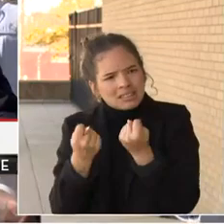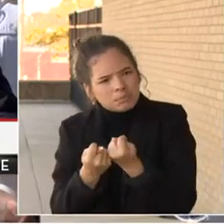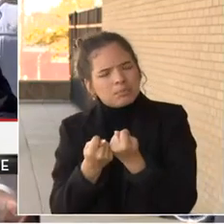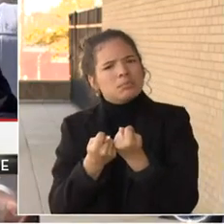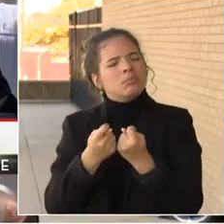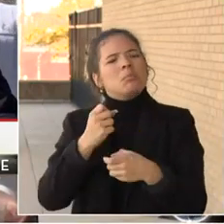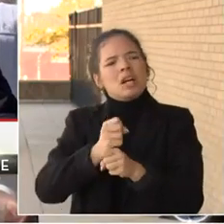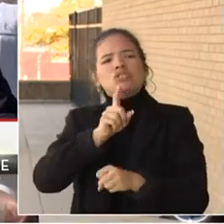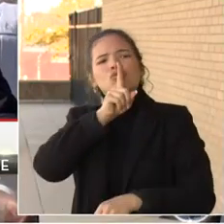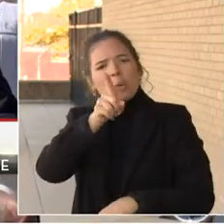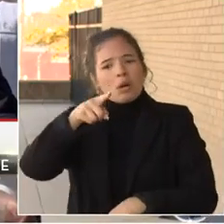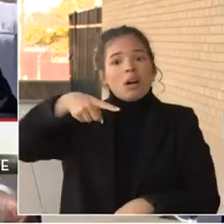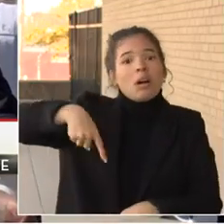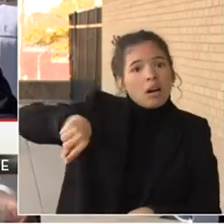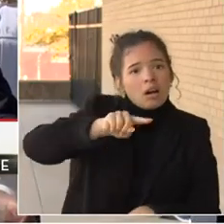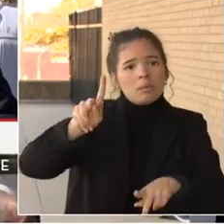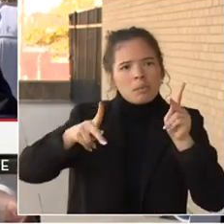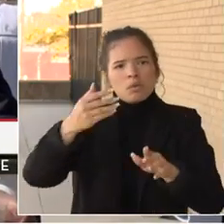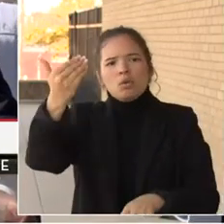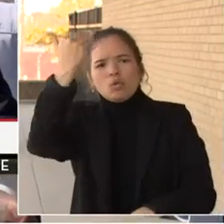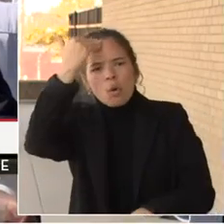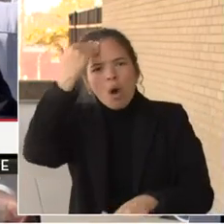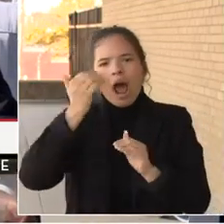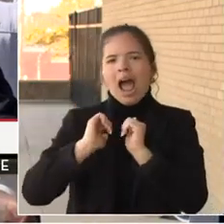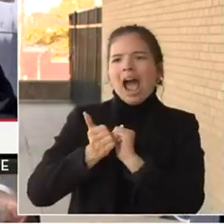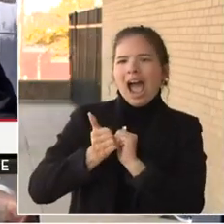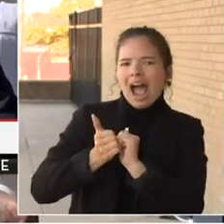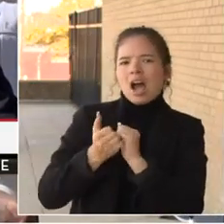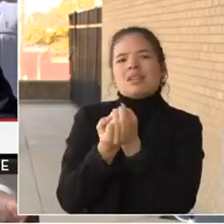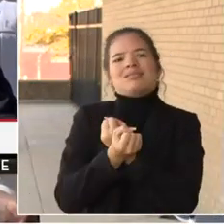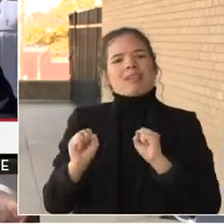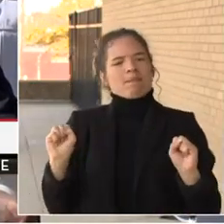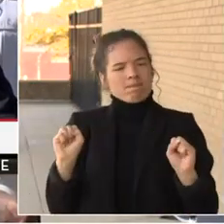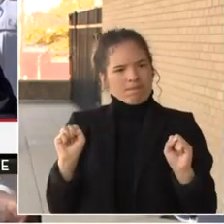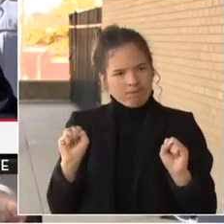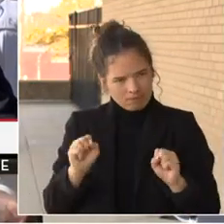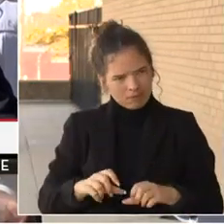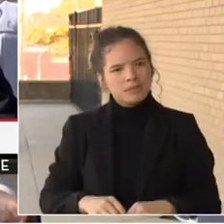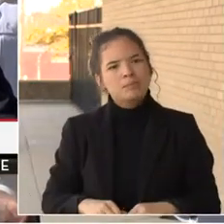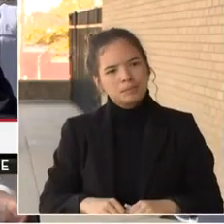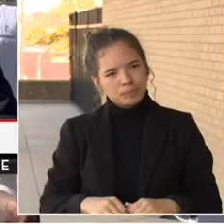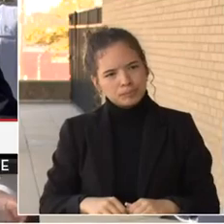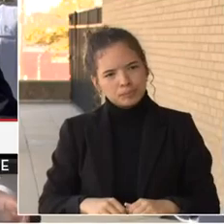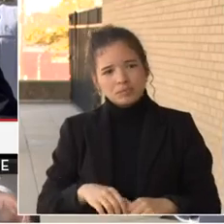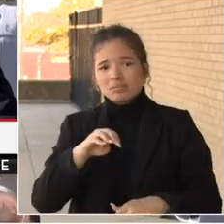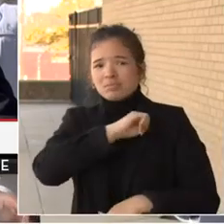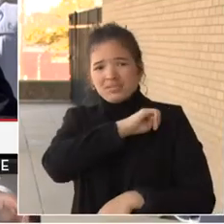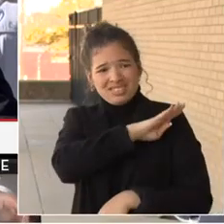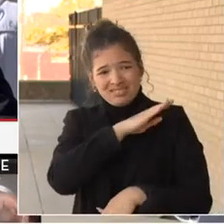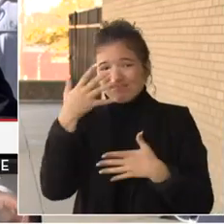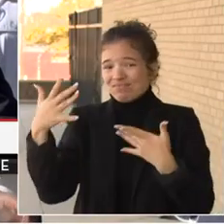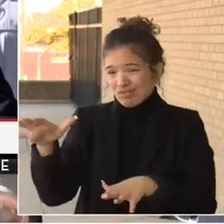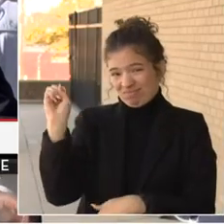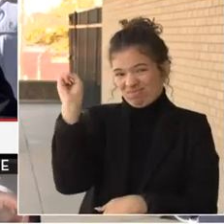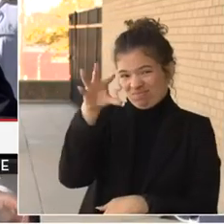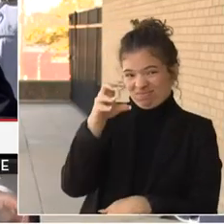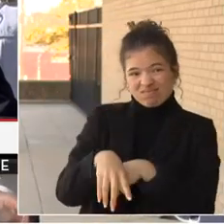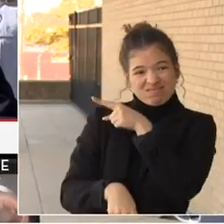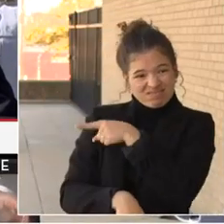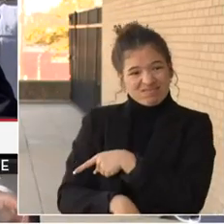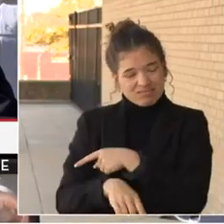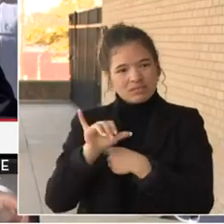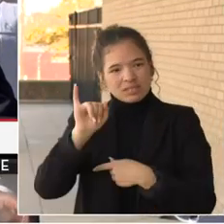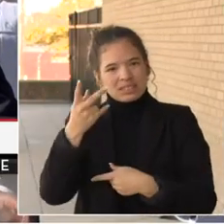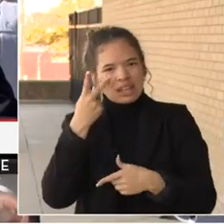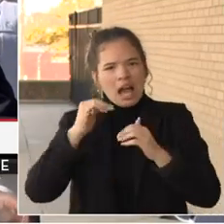to maintain their safety as we approach this holiday season. The mayor's run down a number of ways that residents can